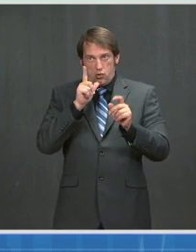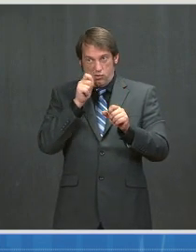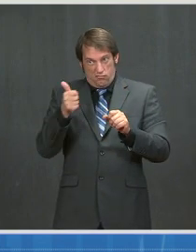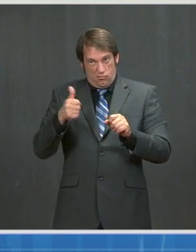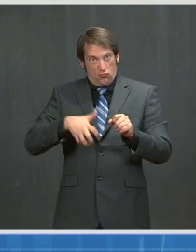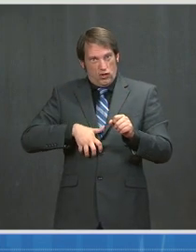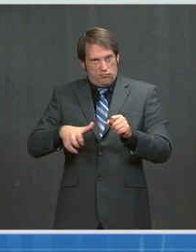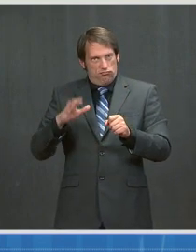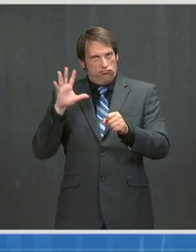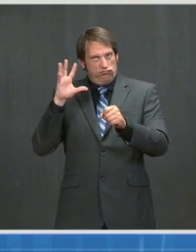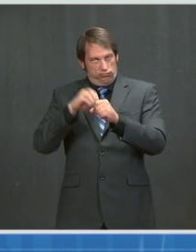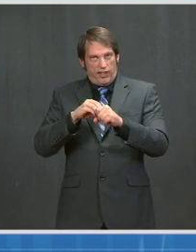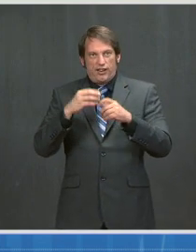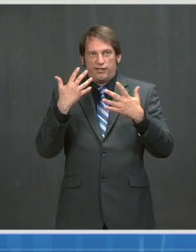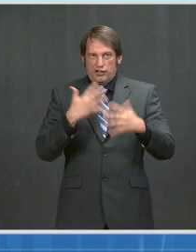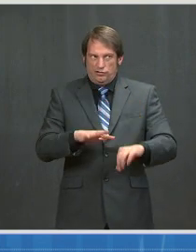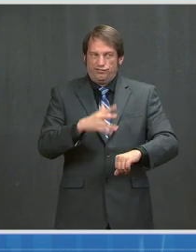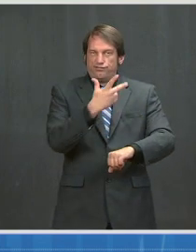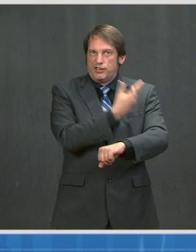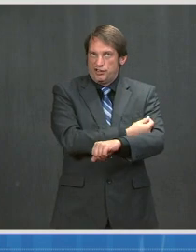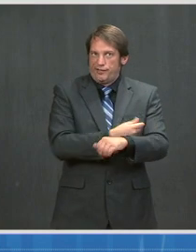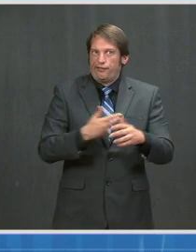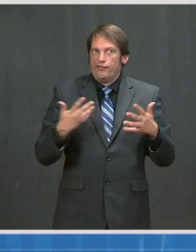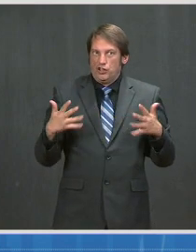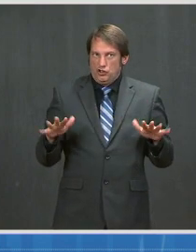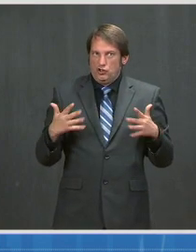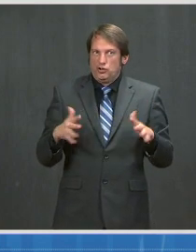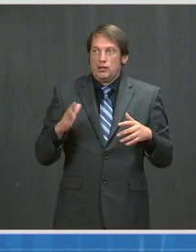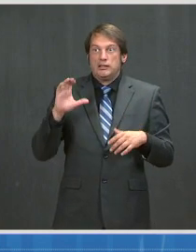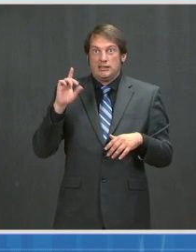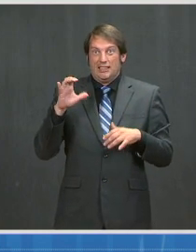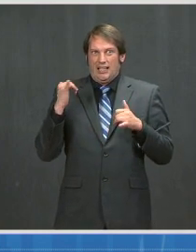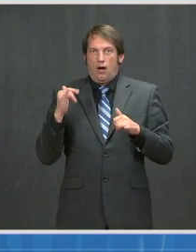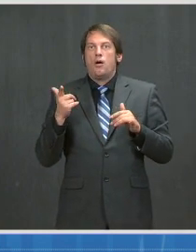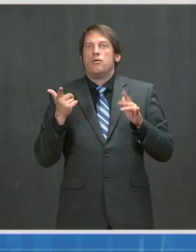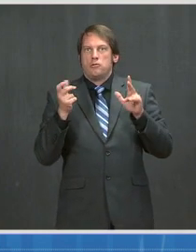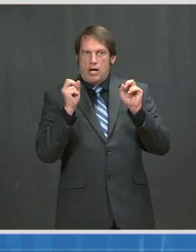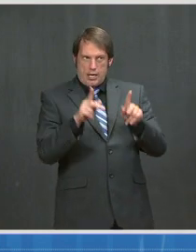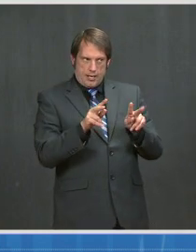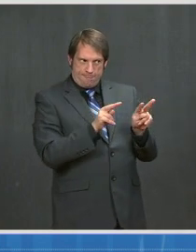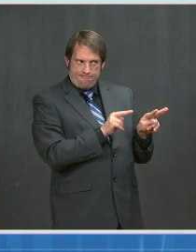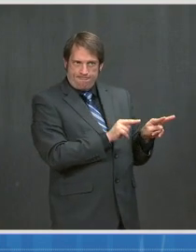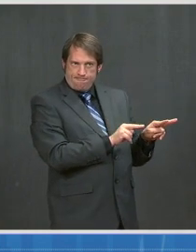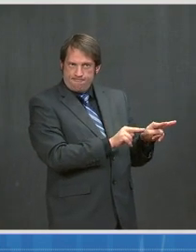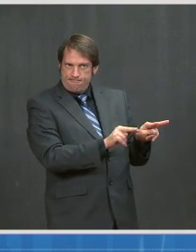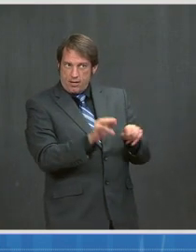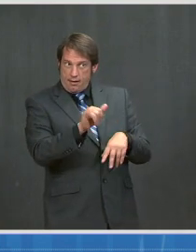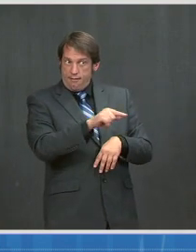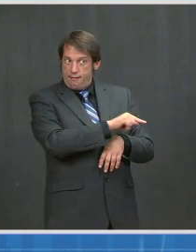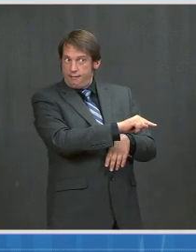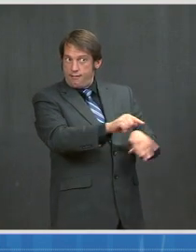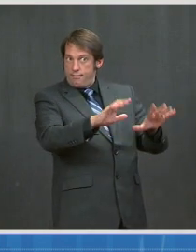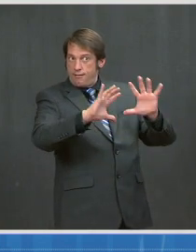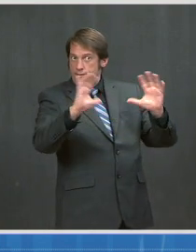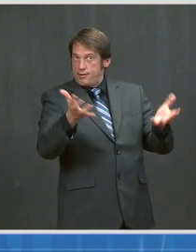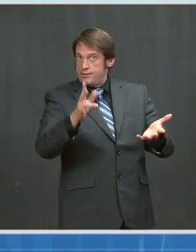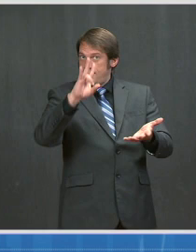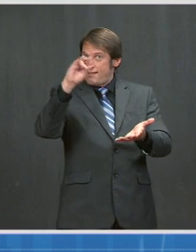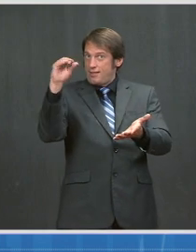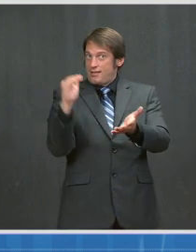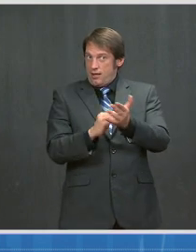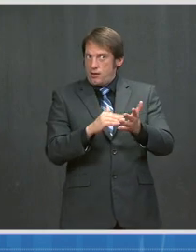vaccination. And the CDC is currently enrolling participants to analyze the data and better understand